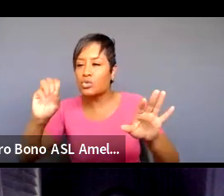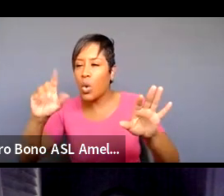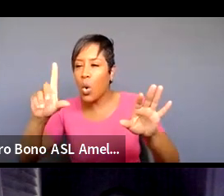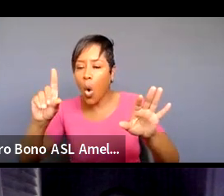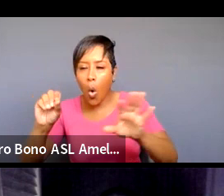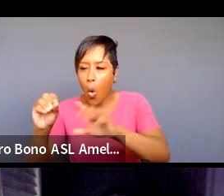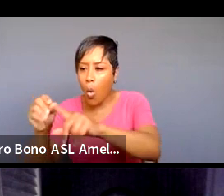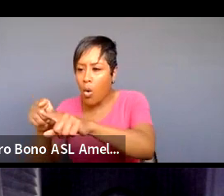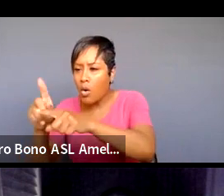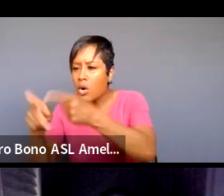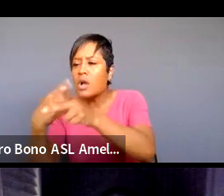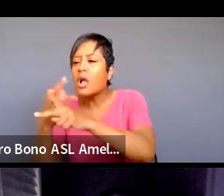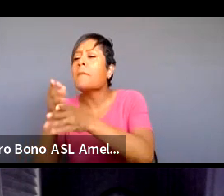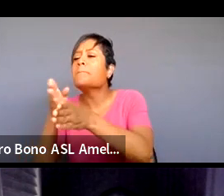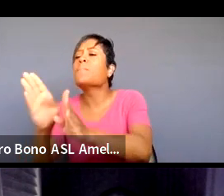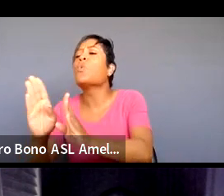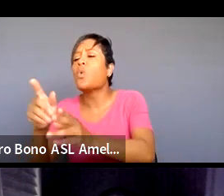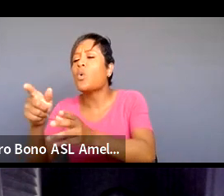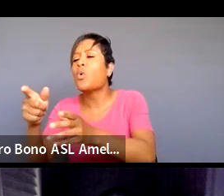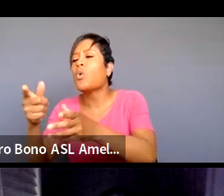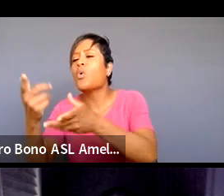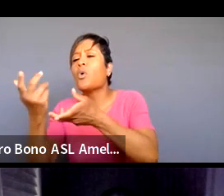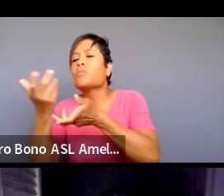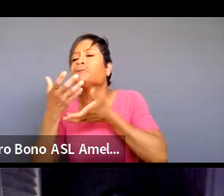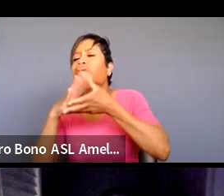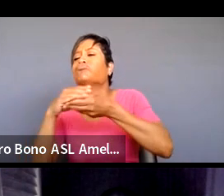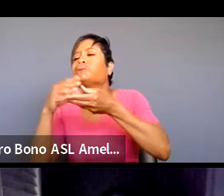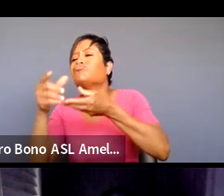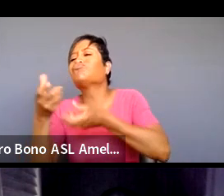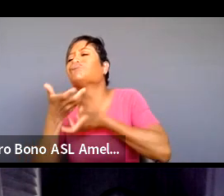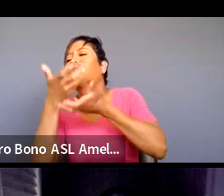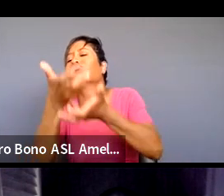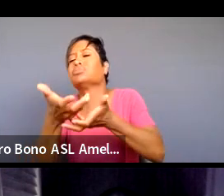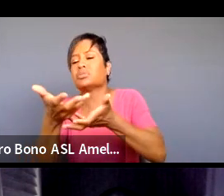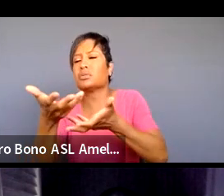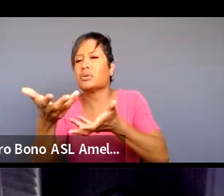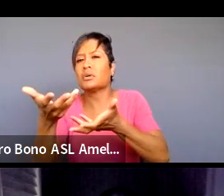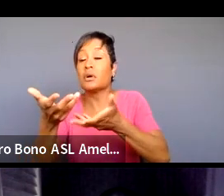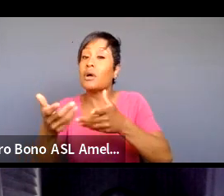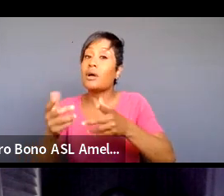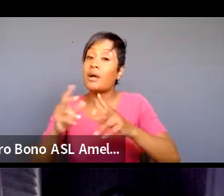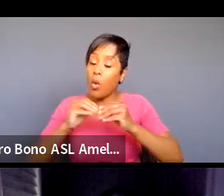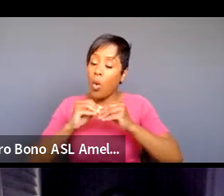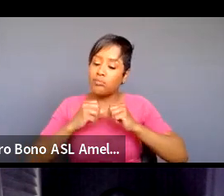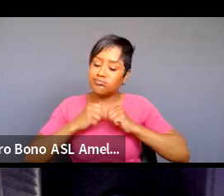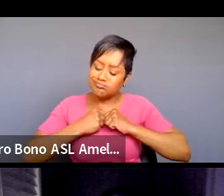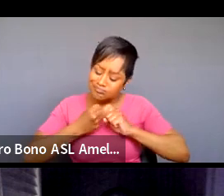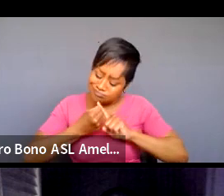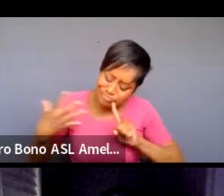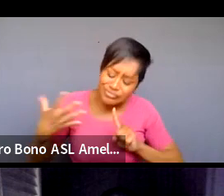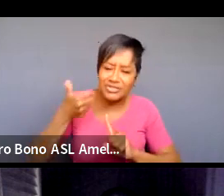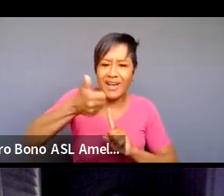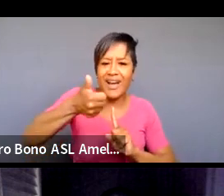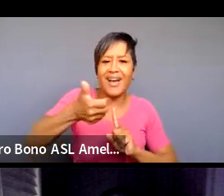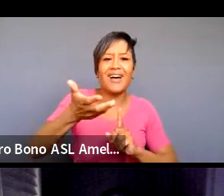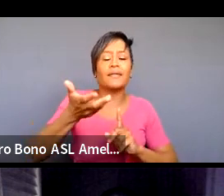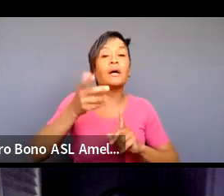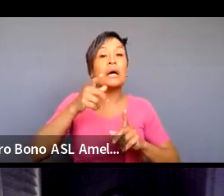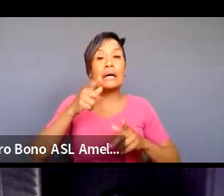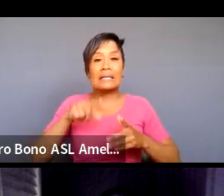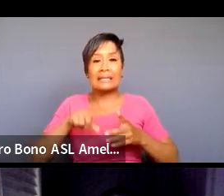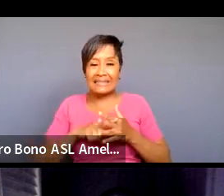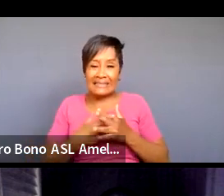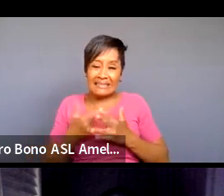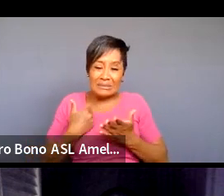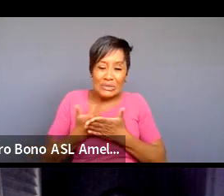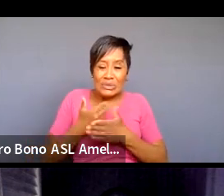to them and um expand that within yourself but if you're just starting and you're like how do i